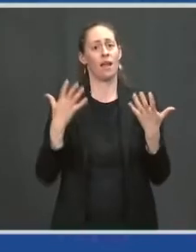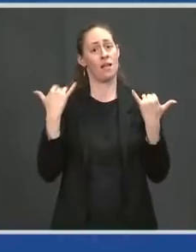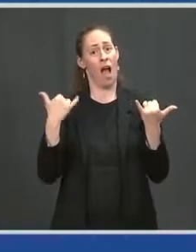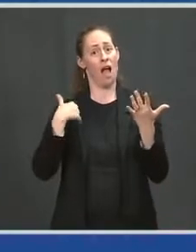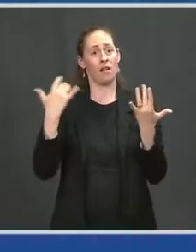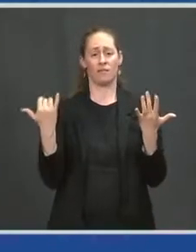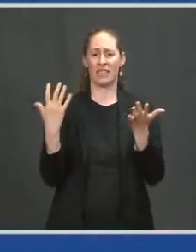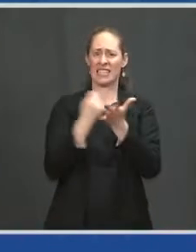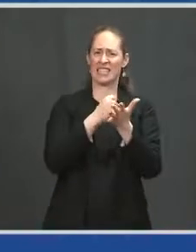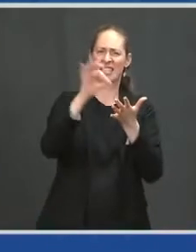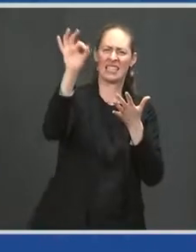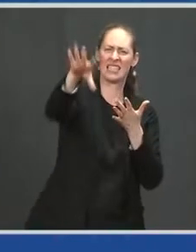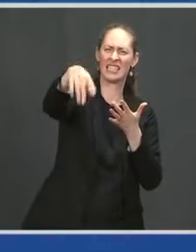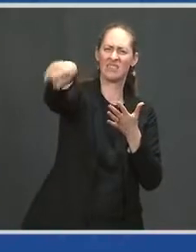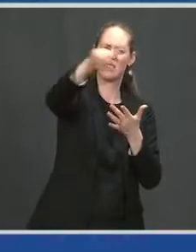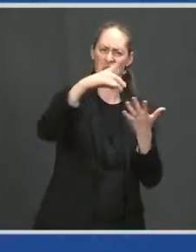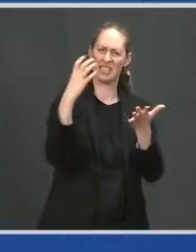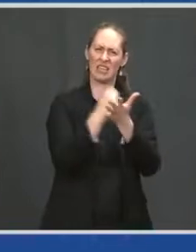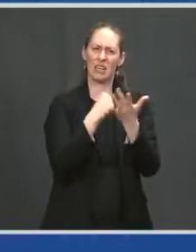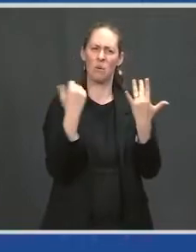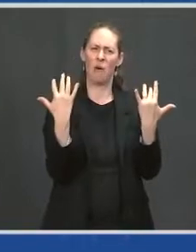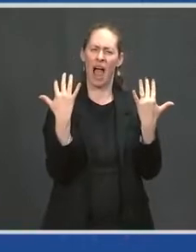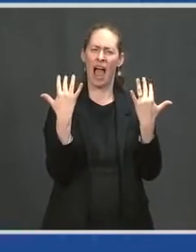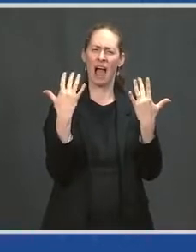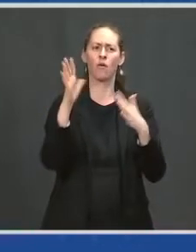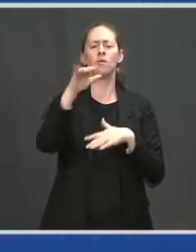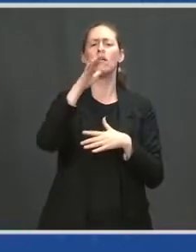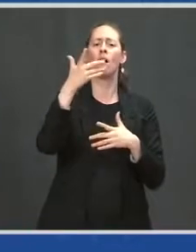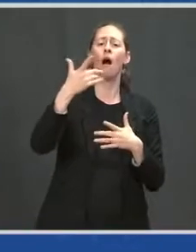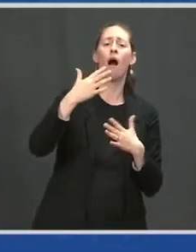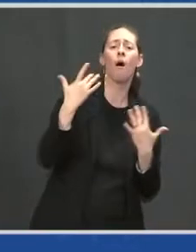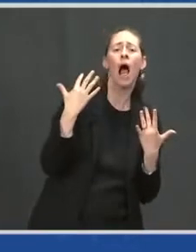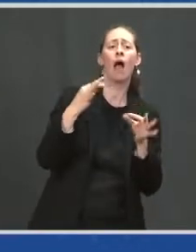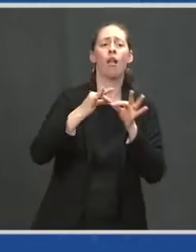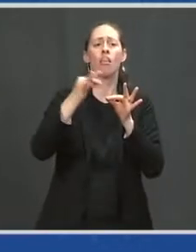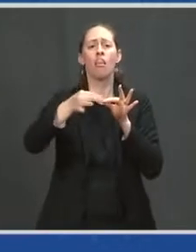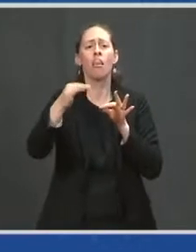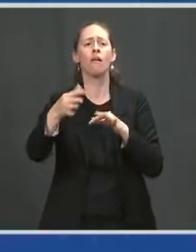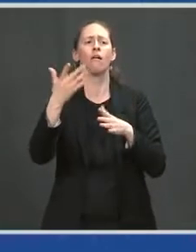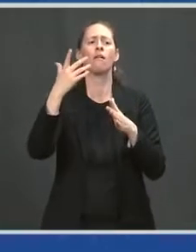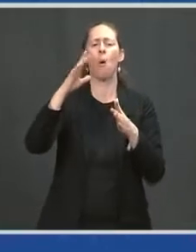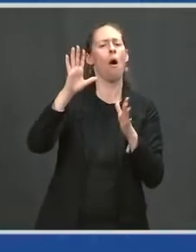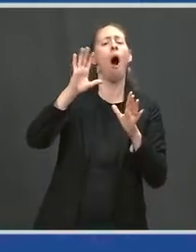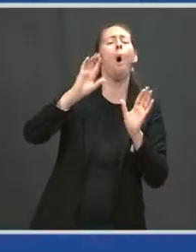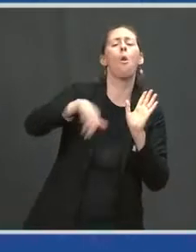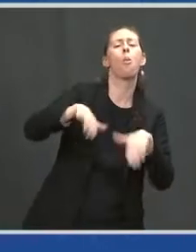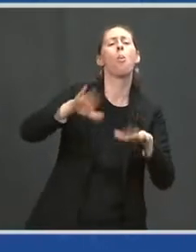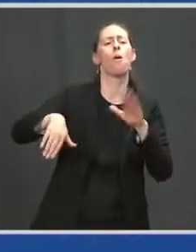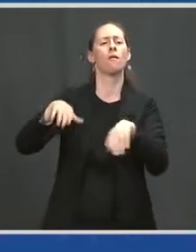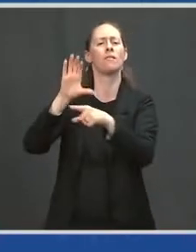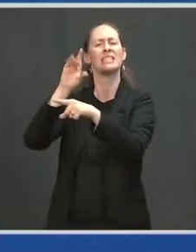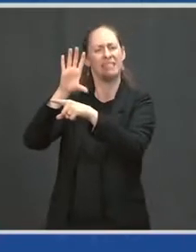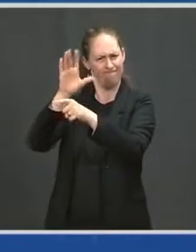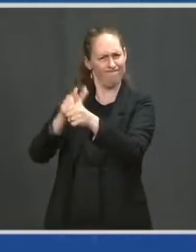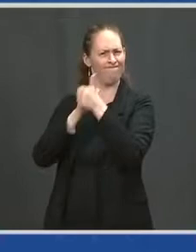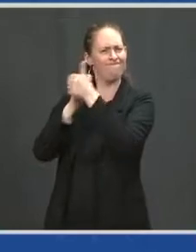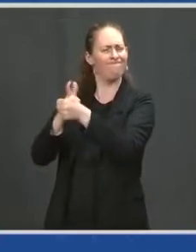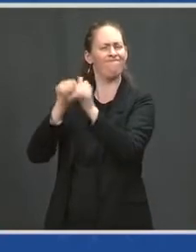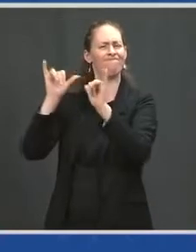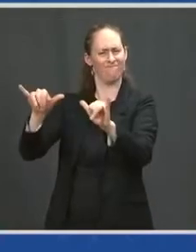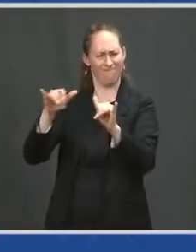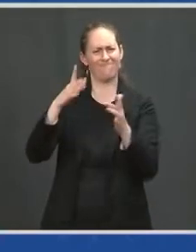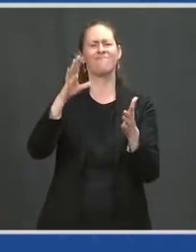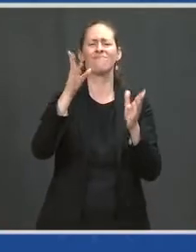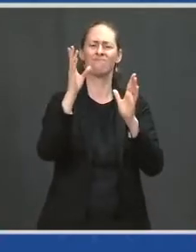don't let up now. Keep following the guidance. Go get your vaccination now.